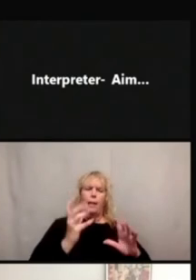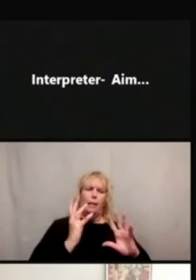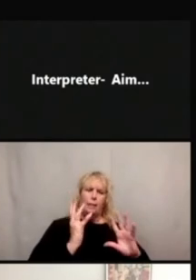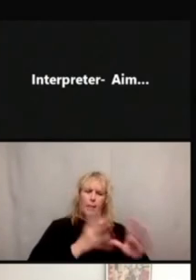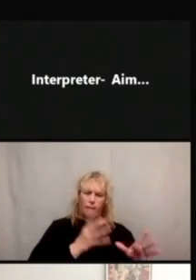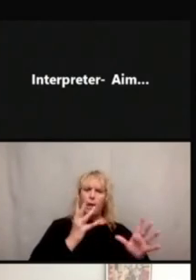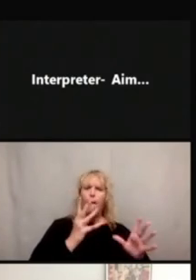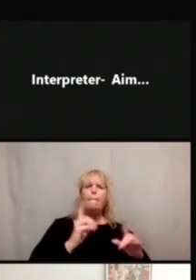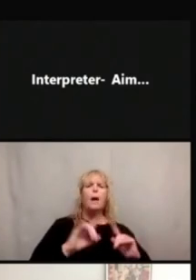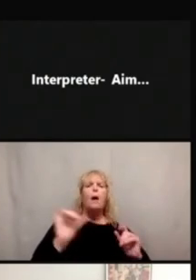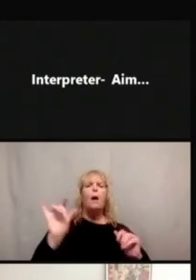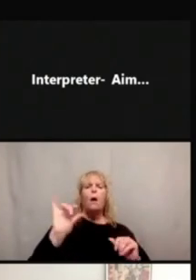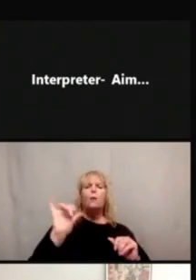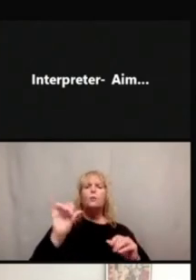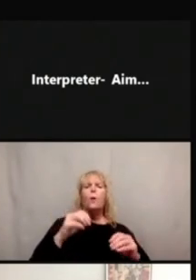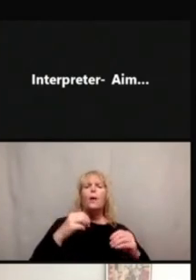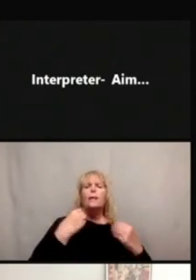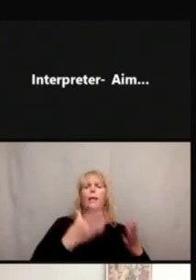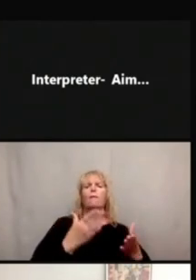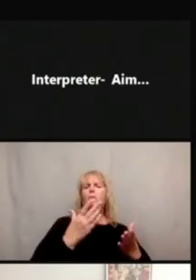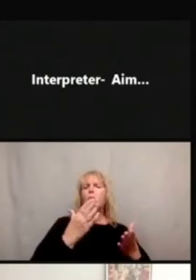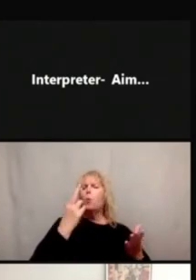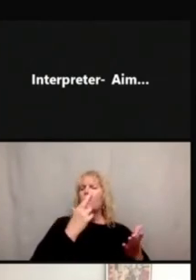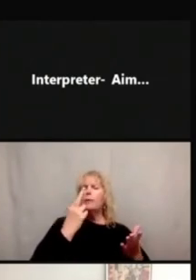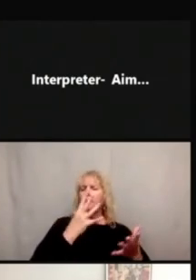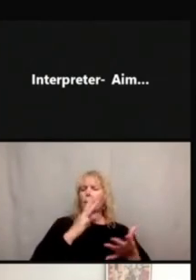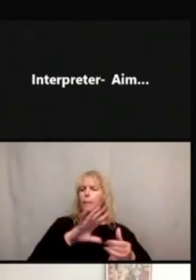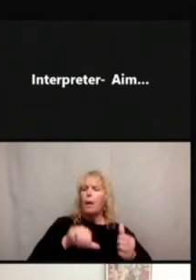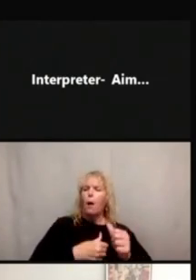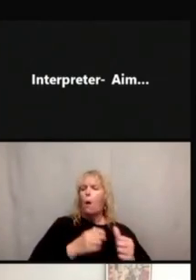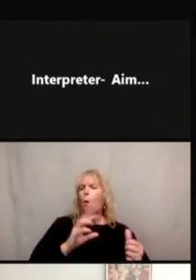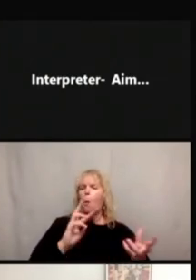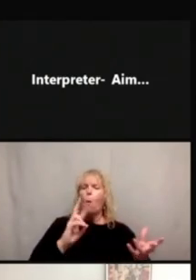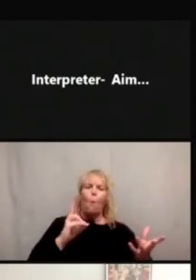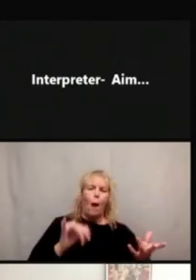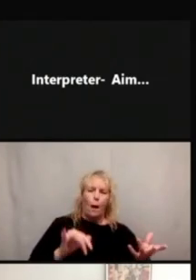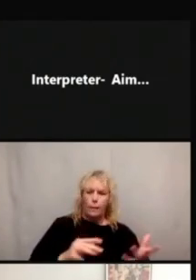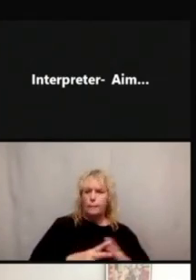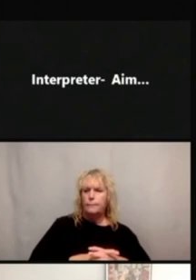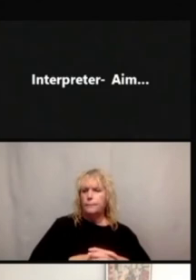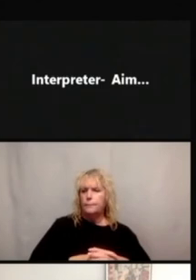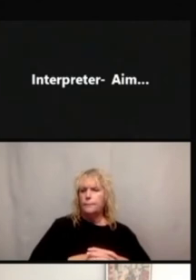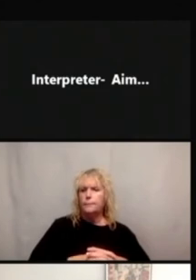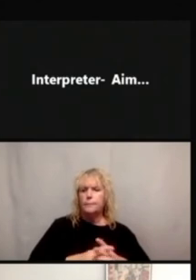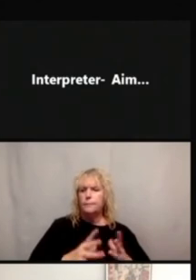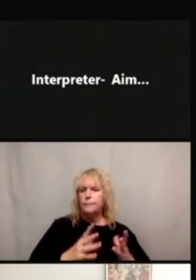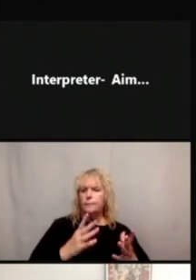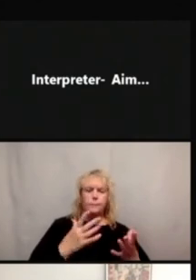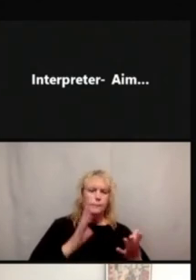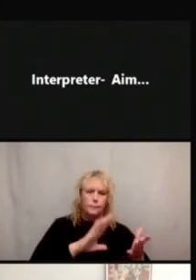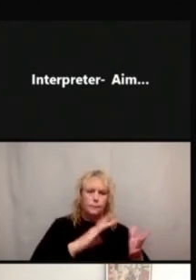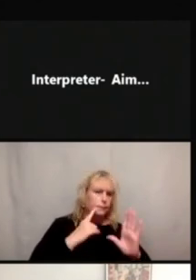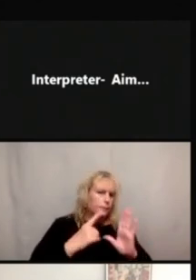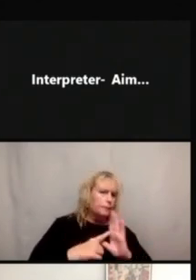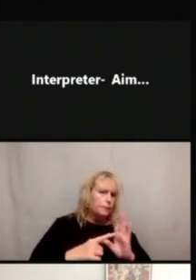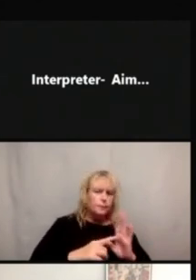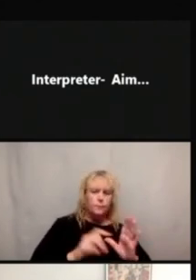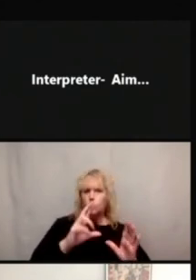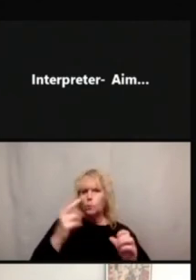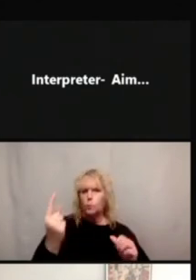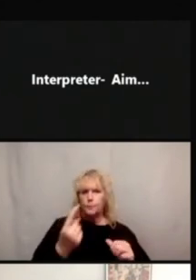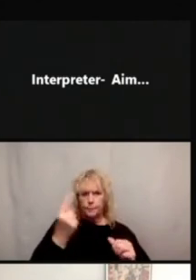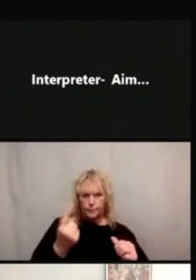also giving a little bit of context of a consequence or something like that.